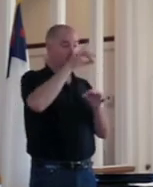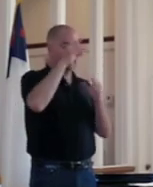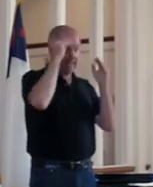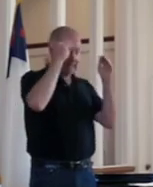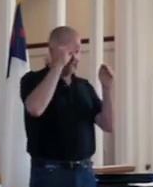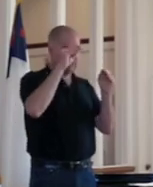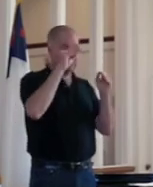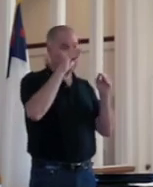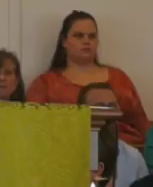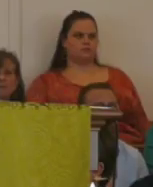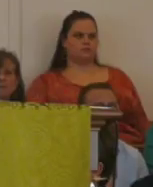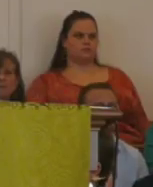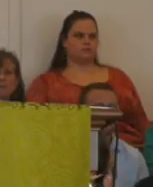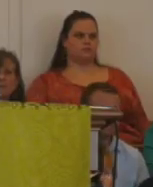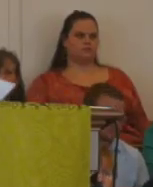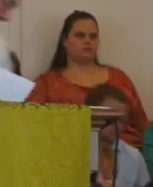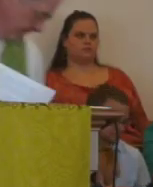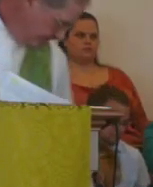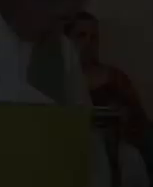God's people. you. Thank you.